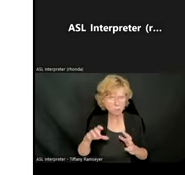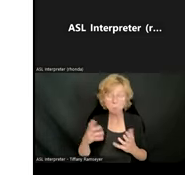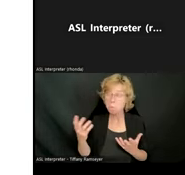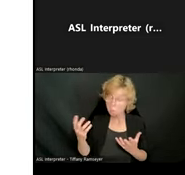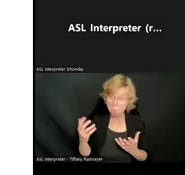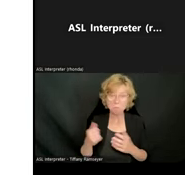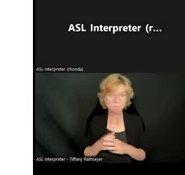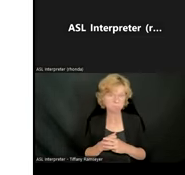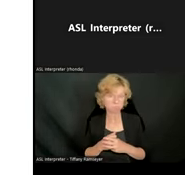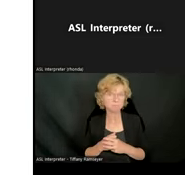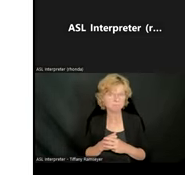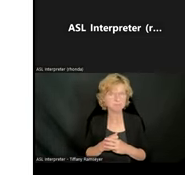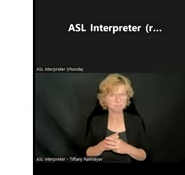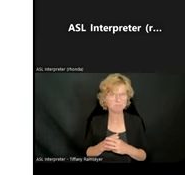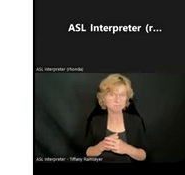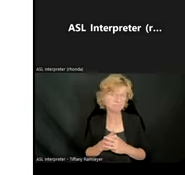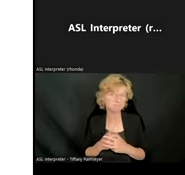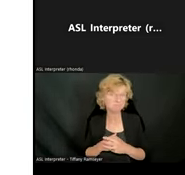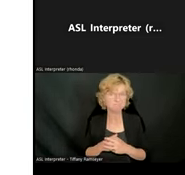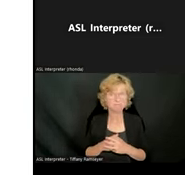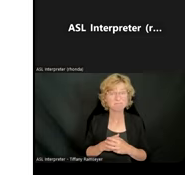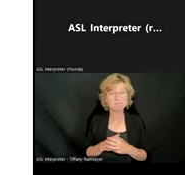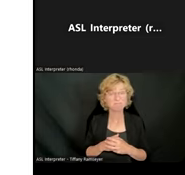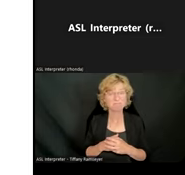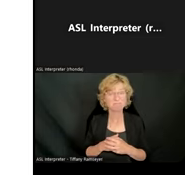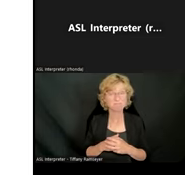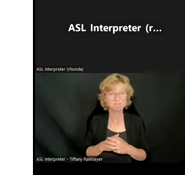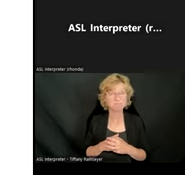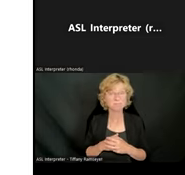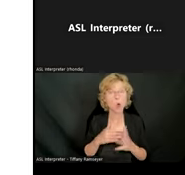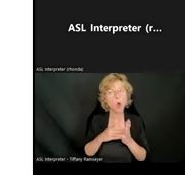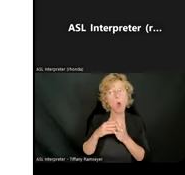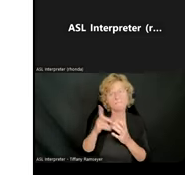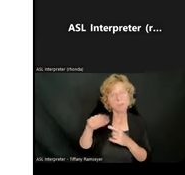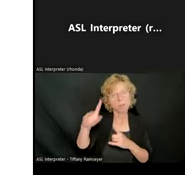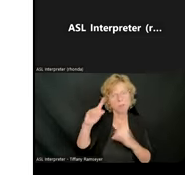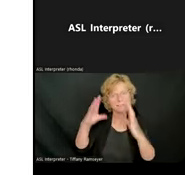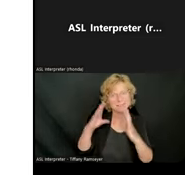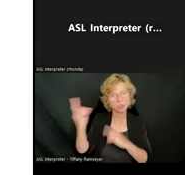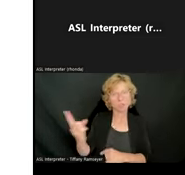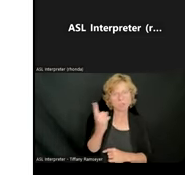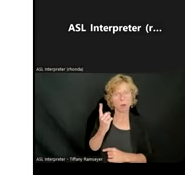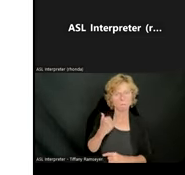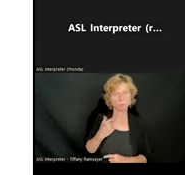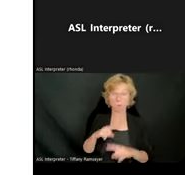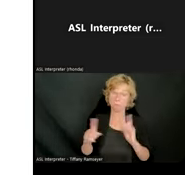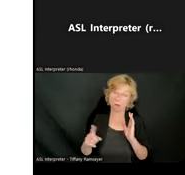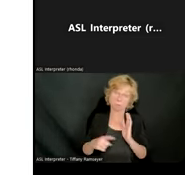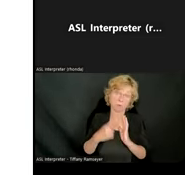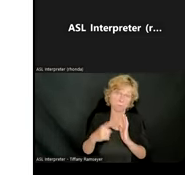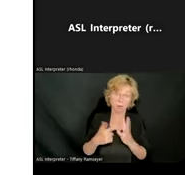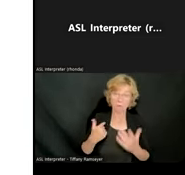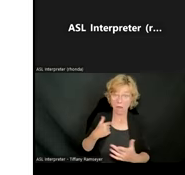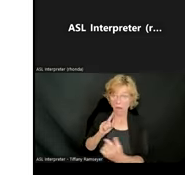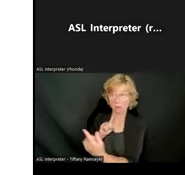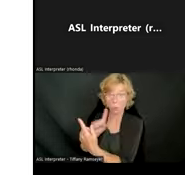So a lot of the time it's them coming to me. But other times it's me going to them when